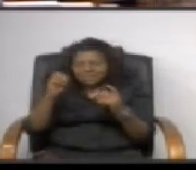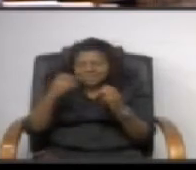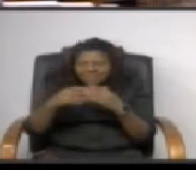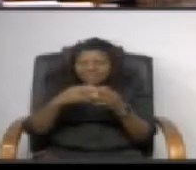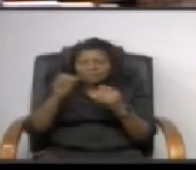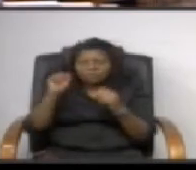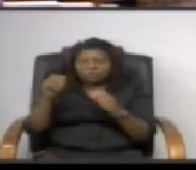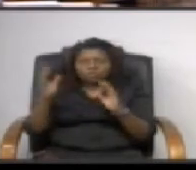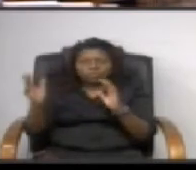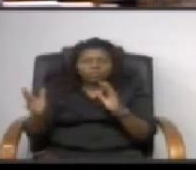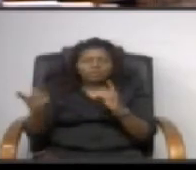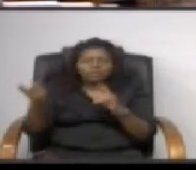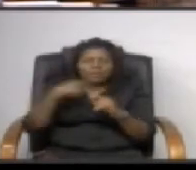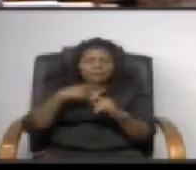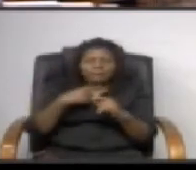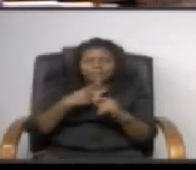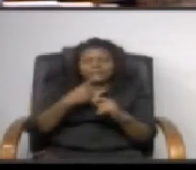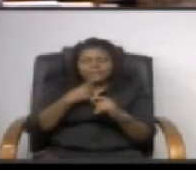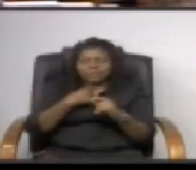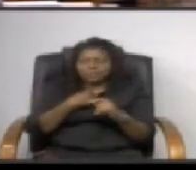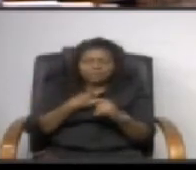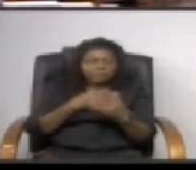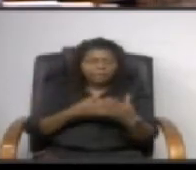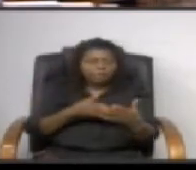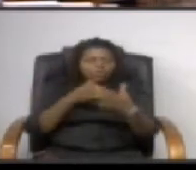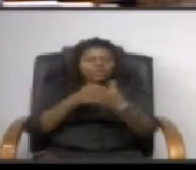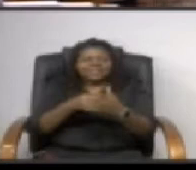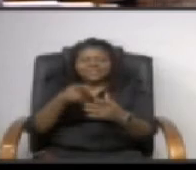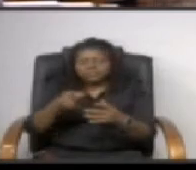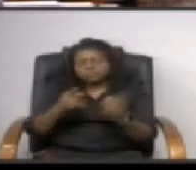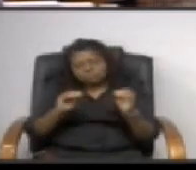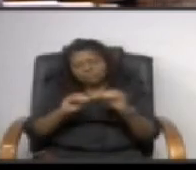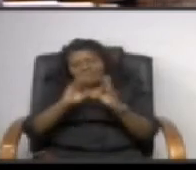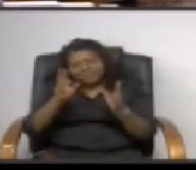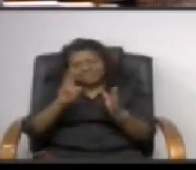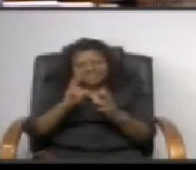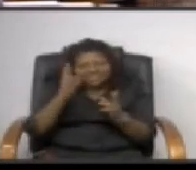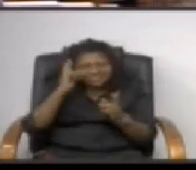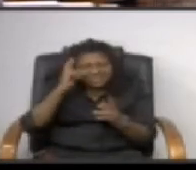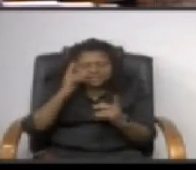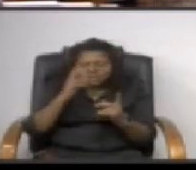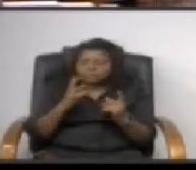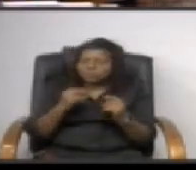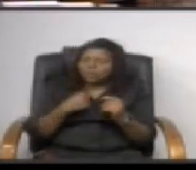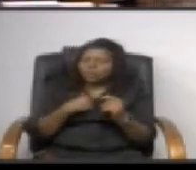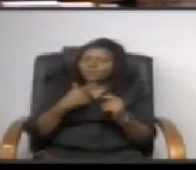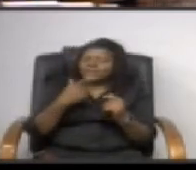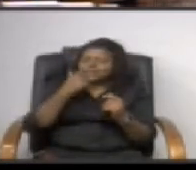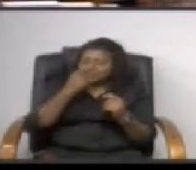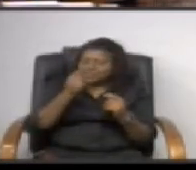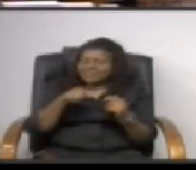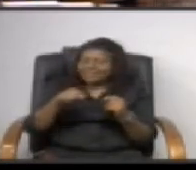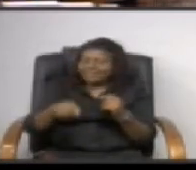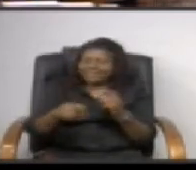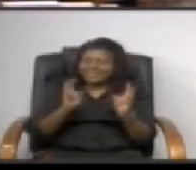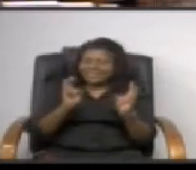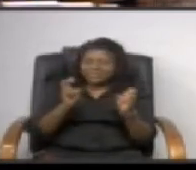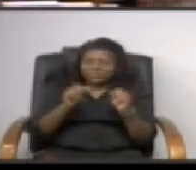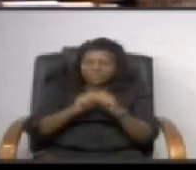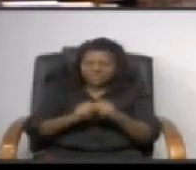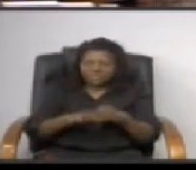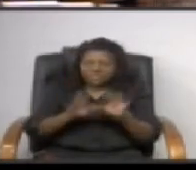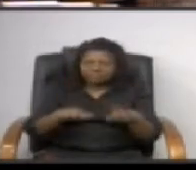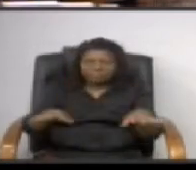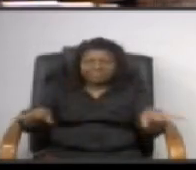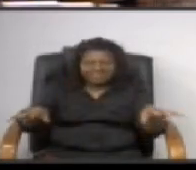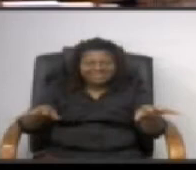you know state their opposition to this for obvious reasons so it's interesting that this has gotten out and obviously we had gotten